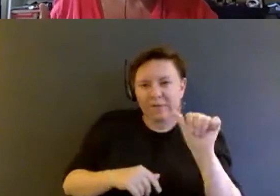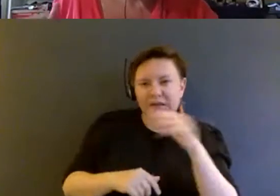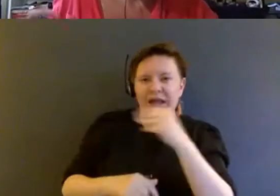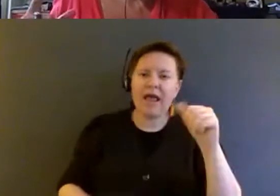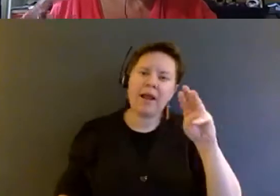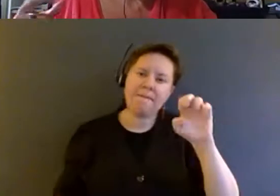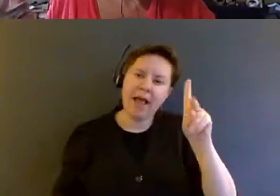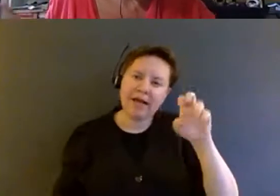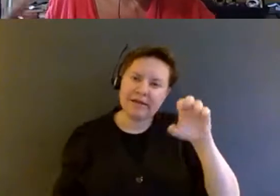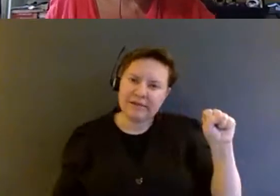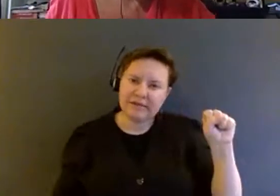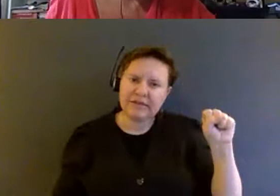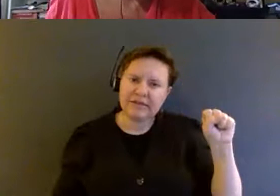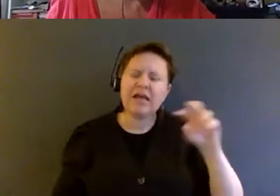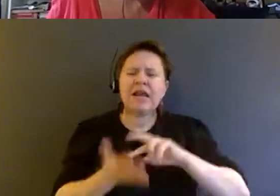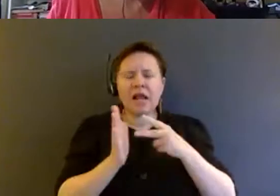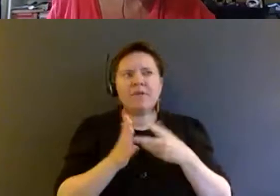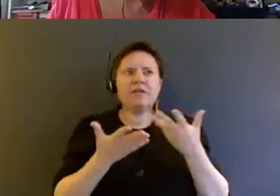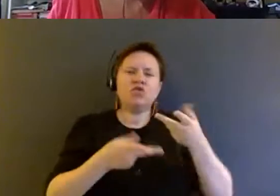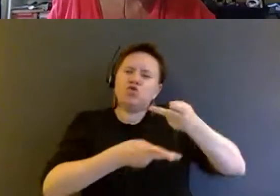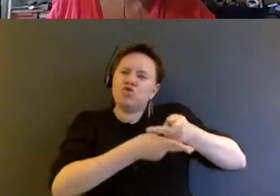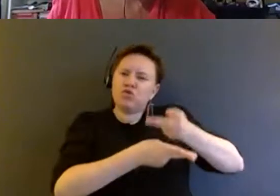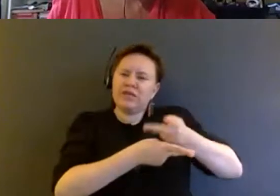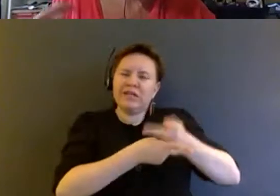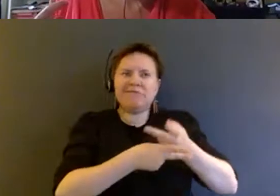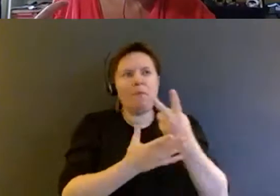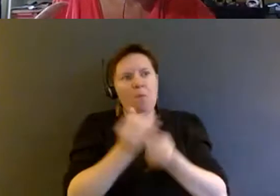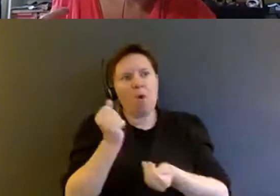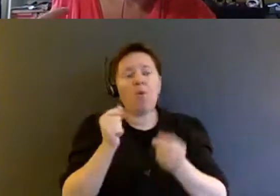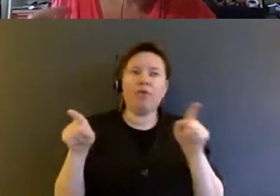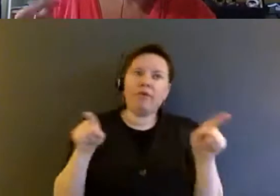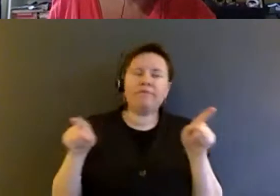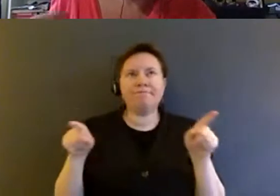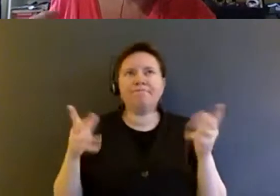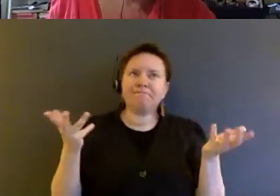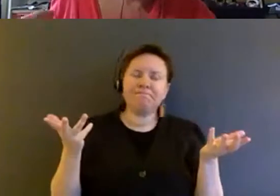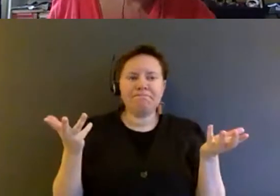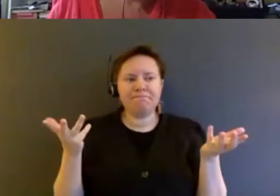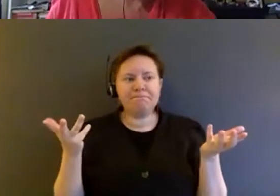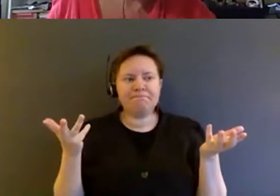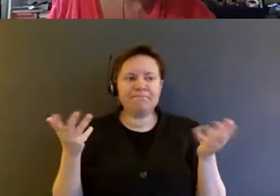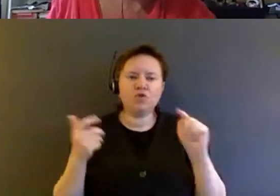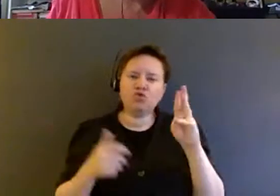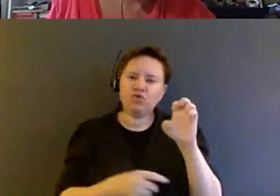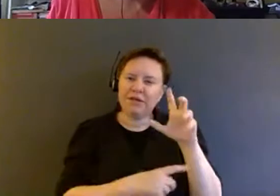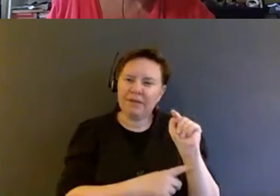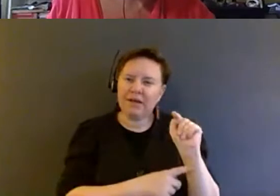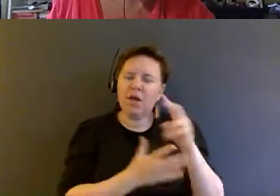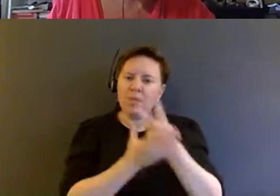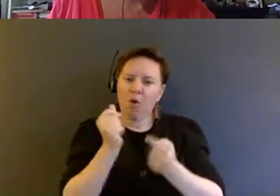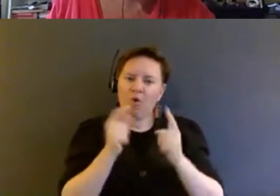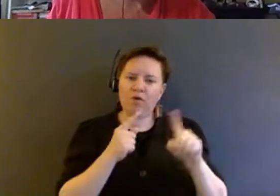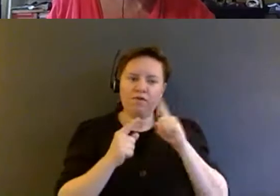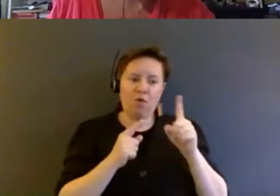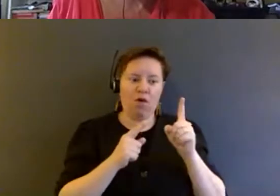both in terms of the impetus to